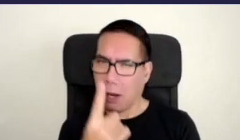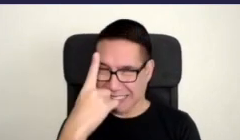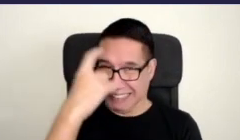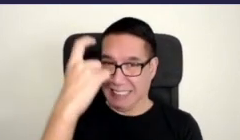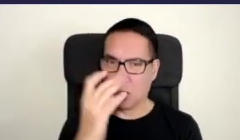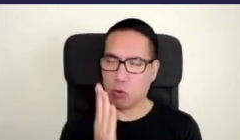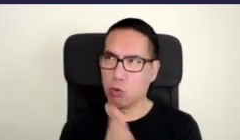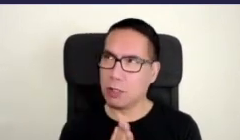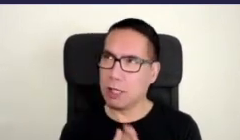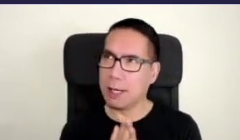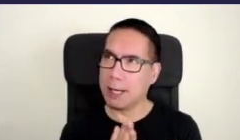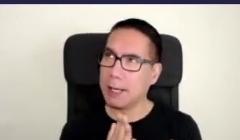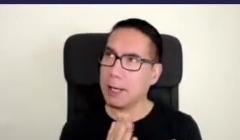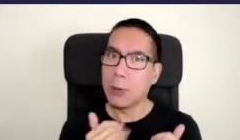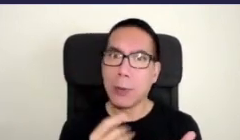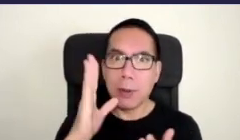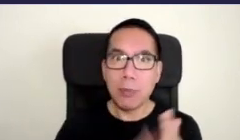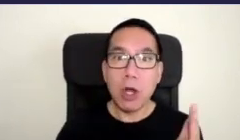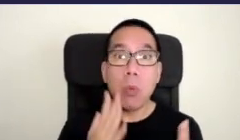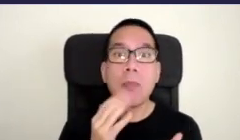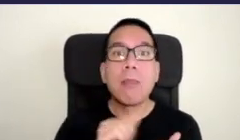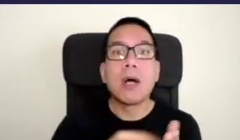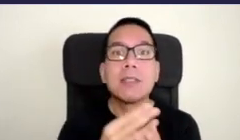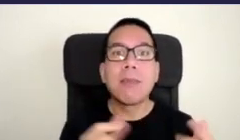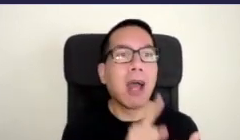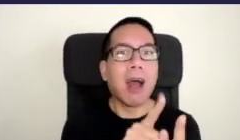really is when you buy something